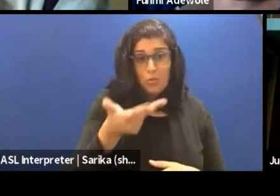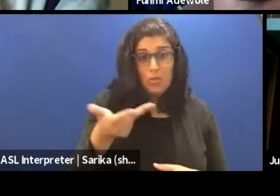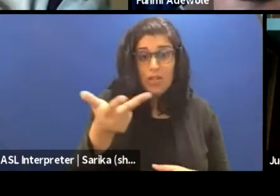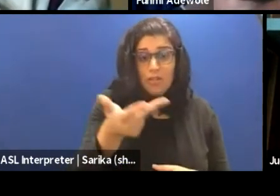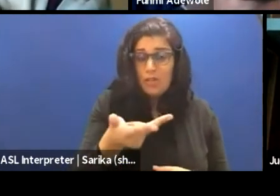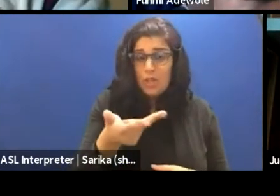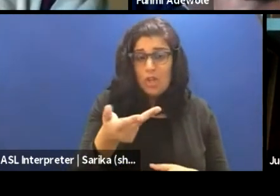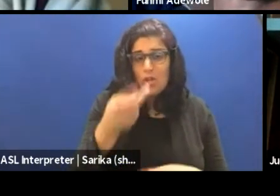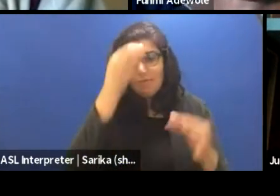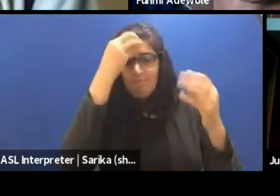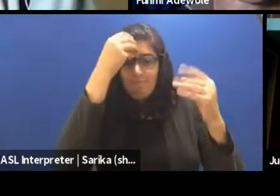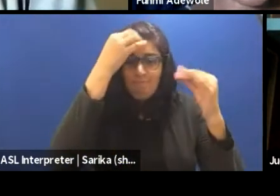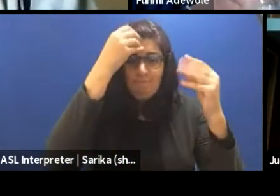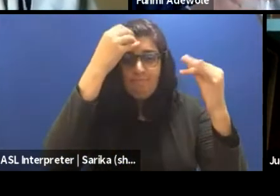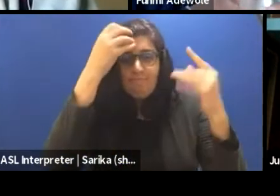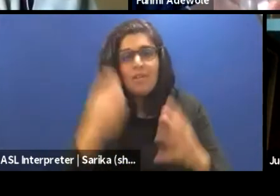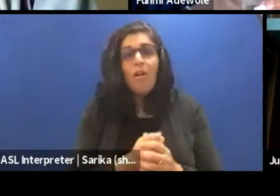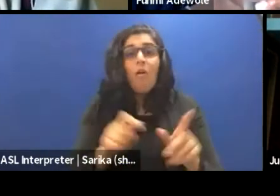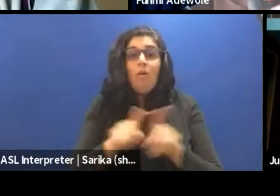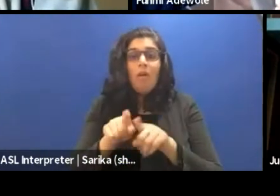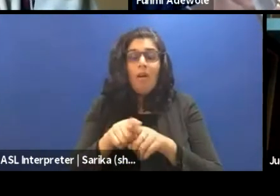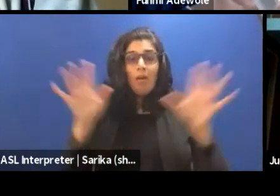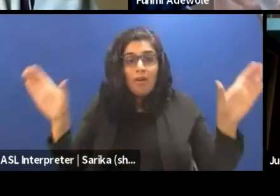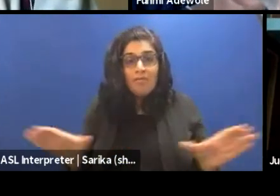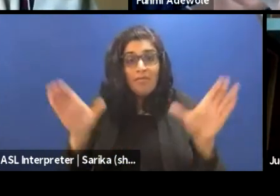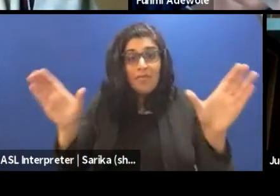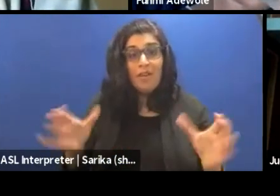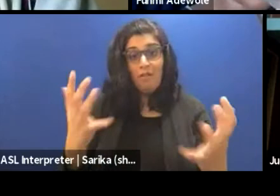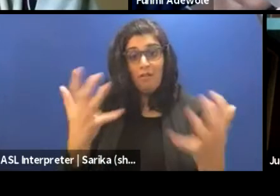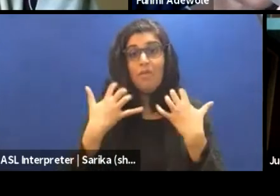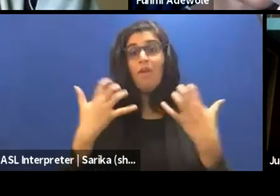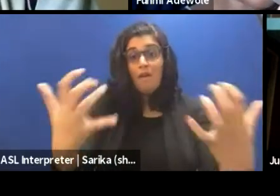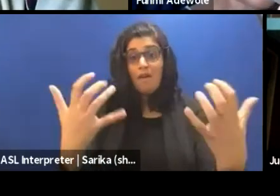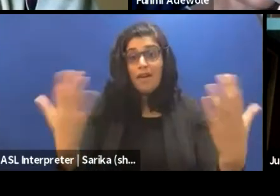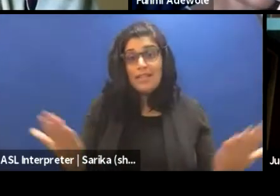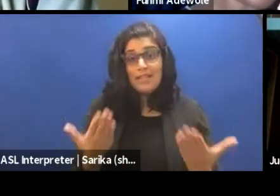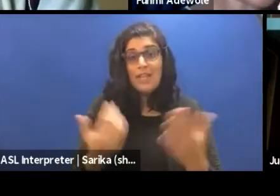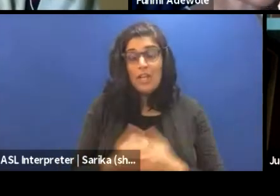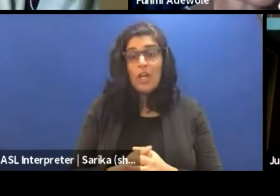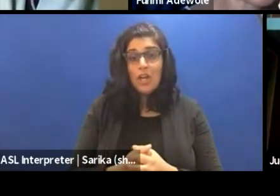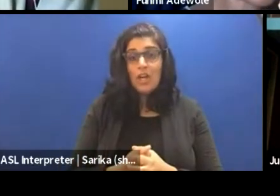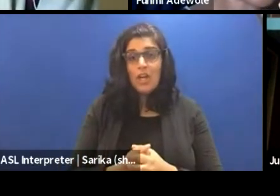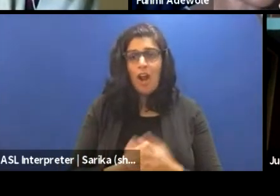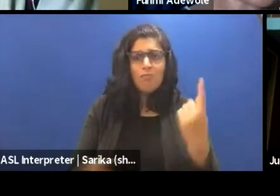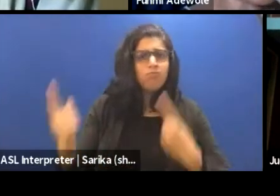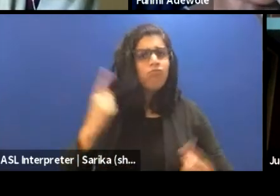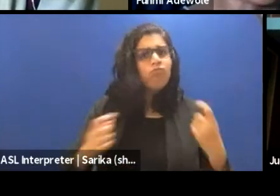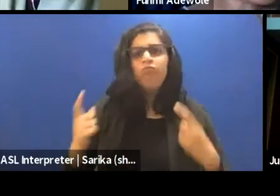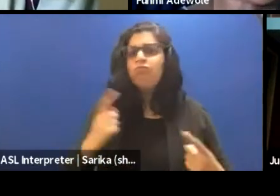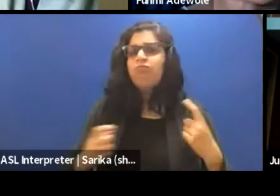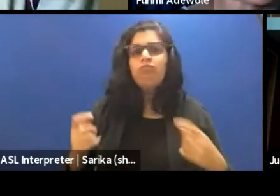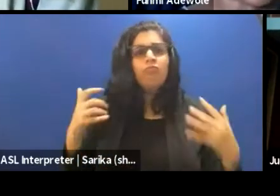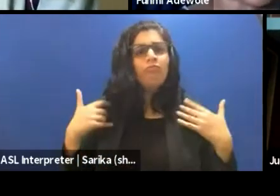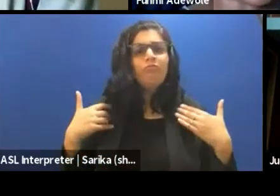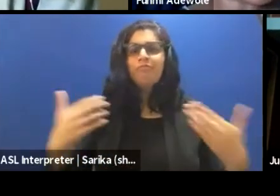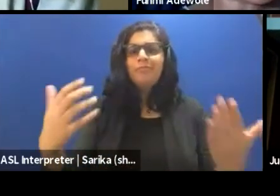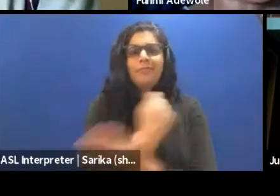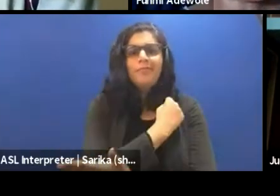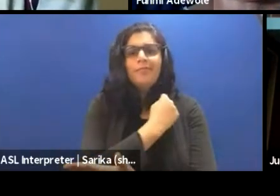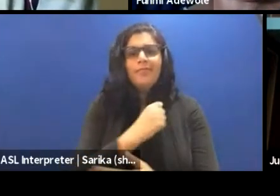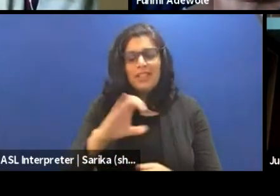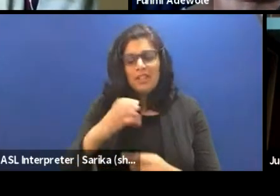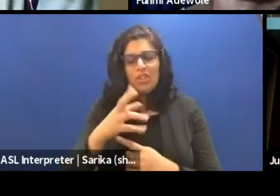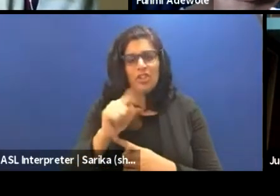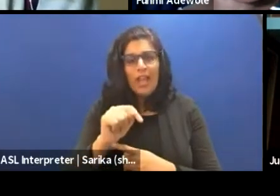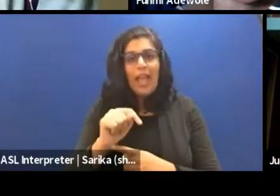and then I also want to encourage our audience that are here to, you know, if you have questions, please feel free to put that in